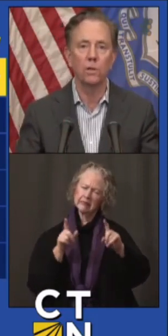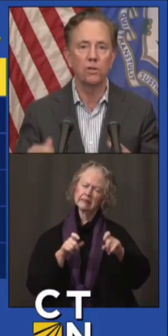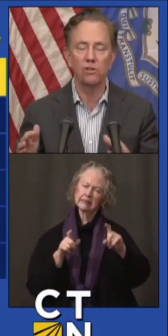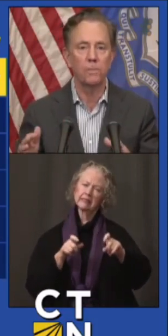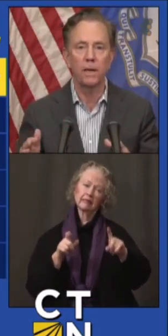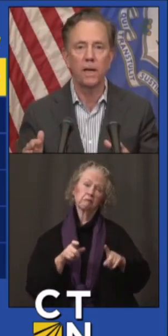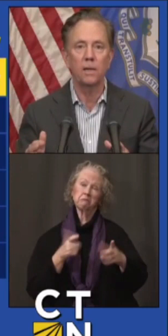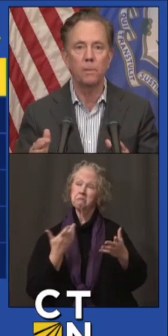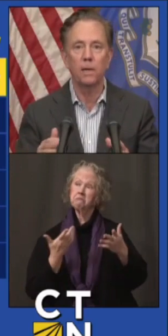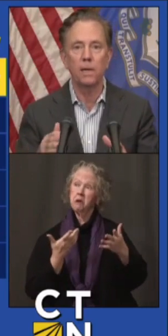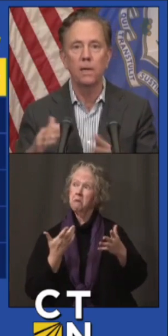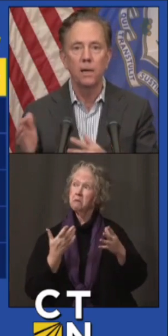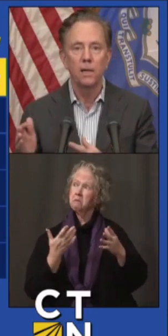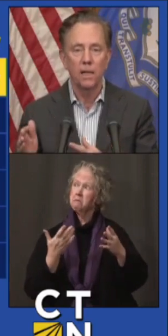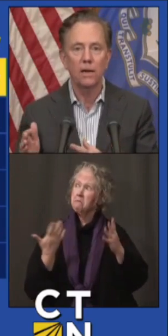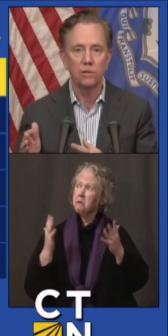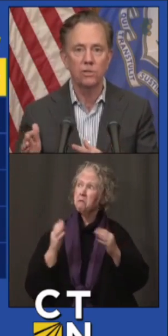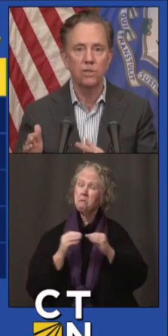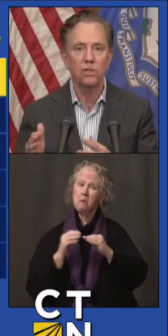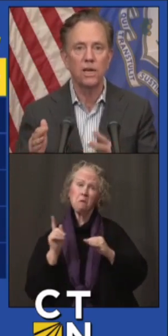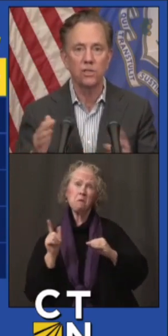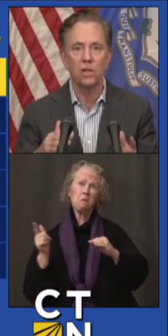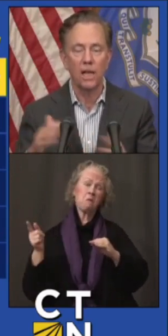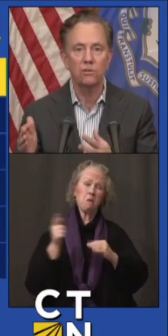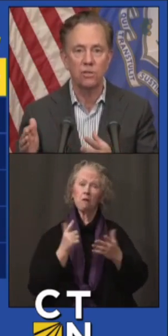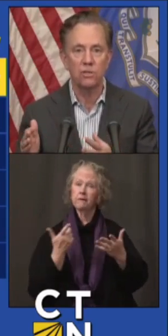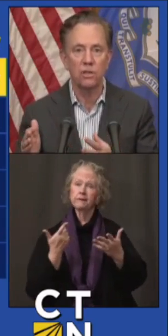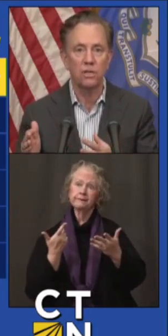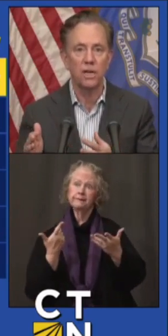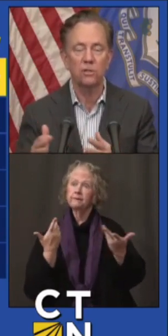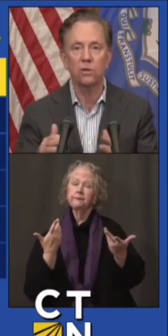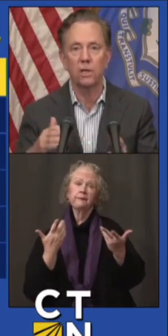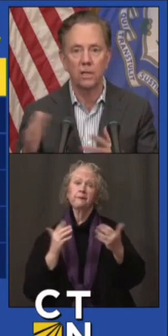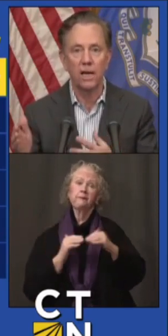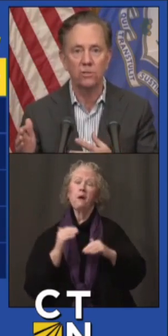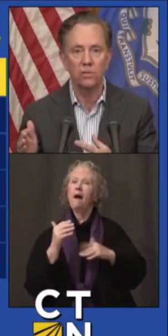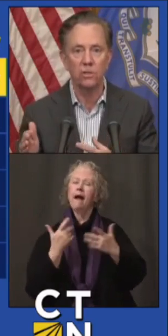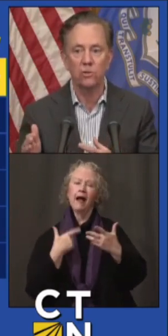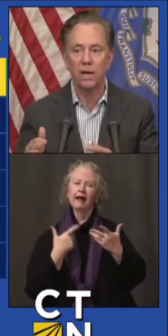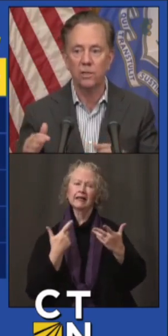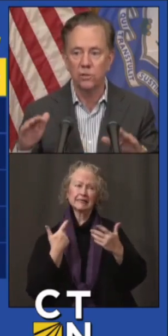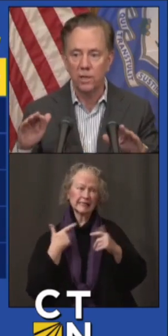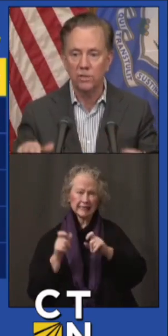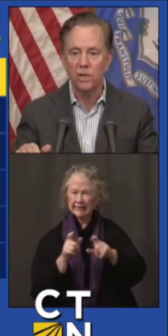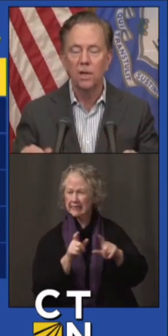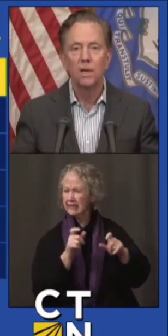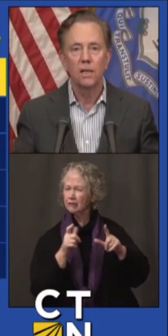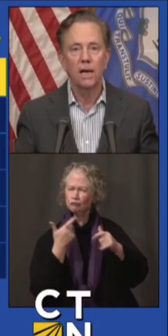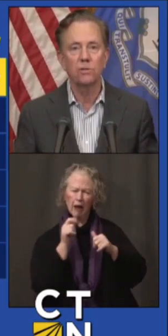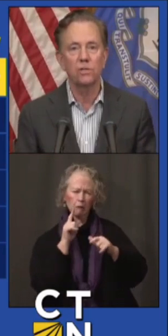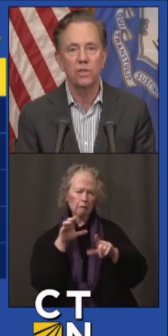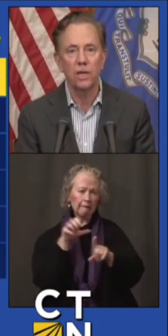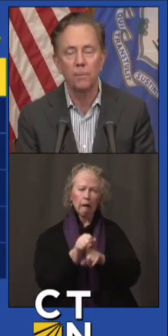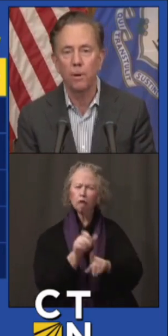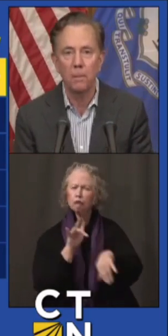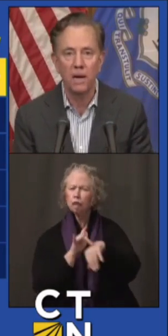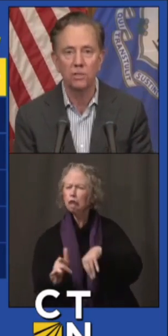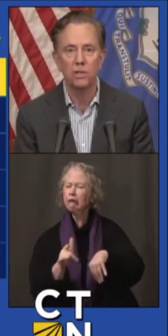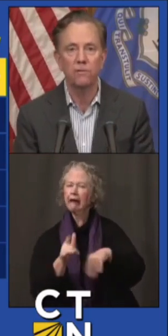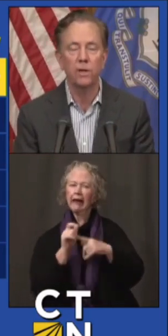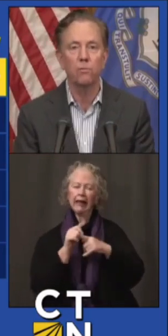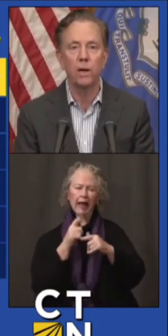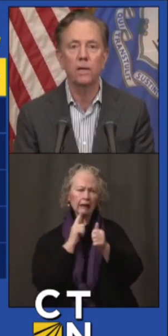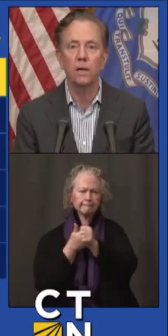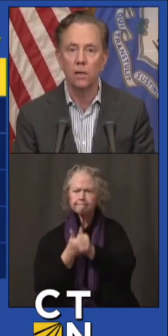much or more than just about anybody allows us to test, allows us to detect early, allows us to track and trace, allows us to keep our